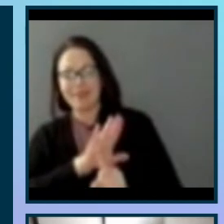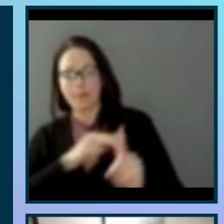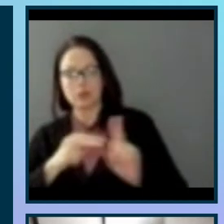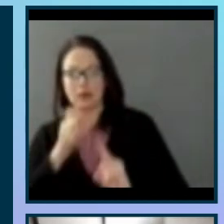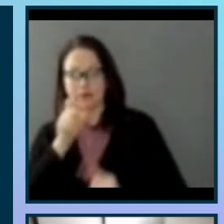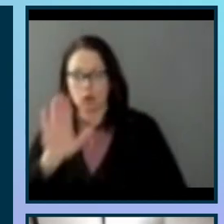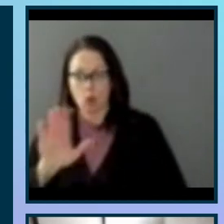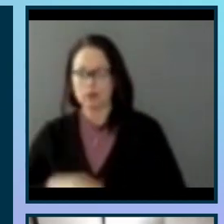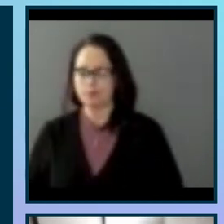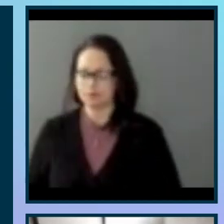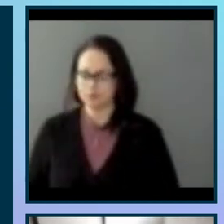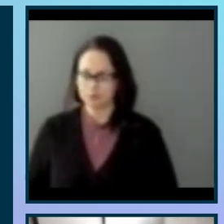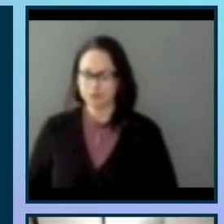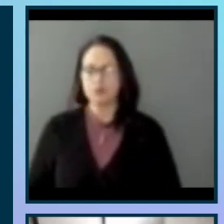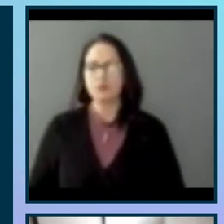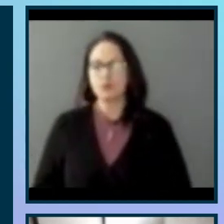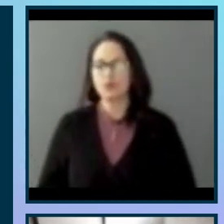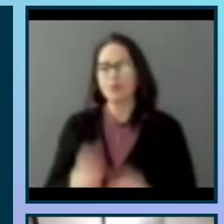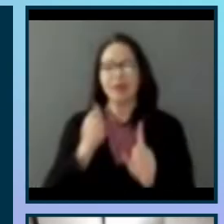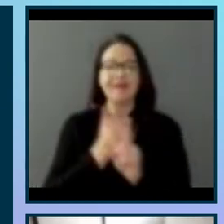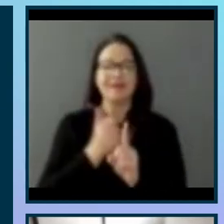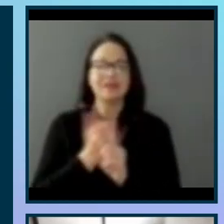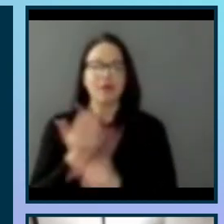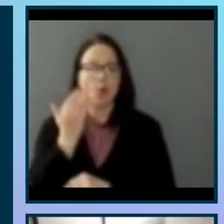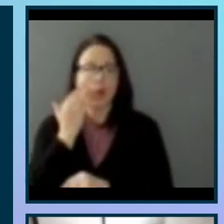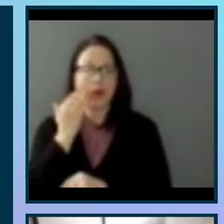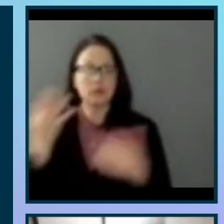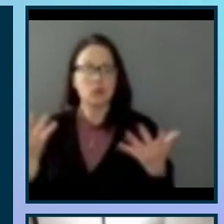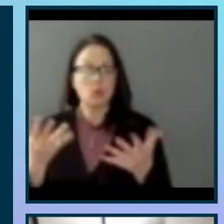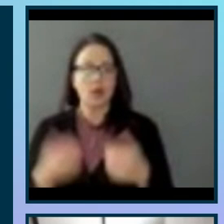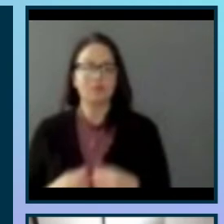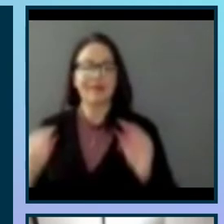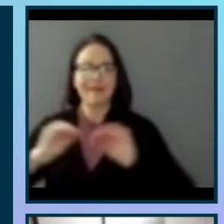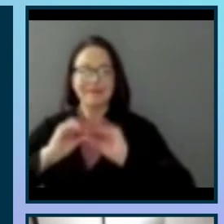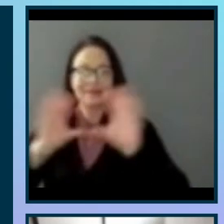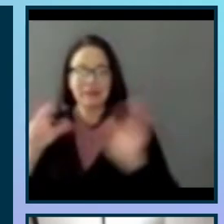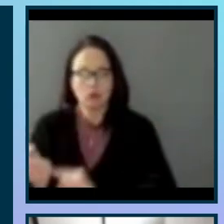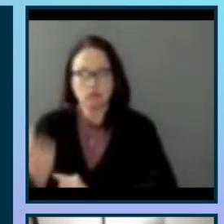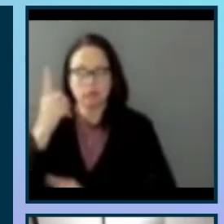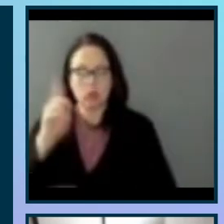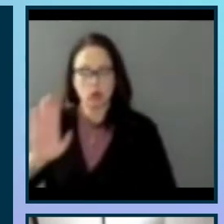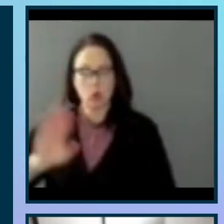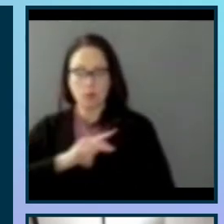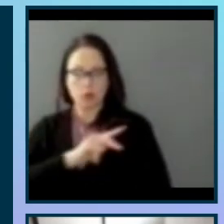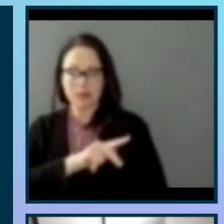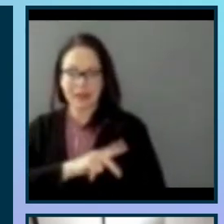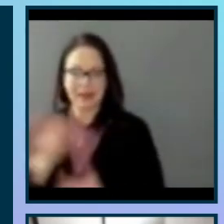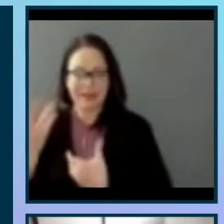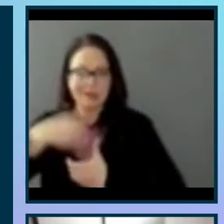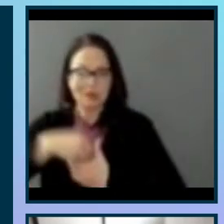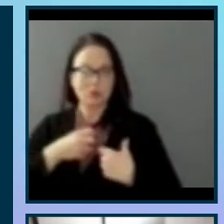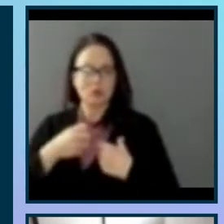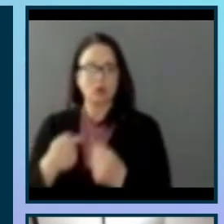Self-awareness. So this is huge. Self-awareness is having a clear perception of your personality, including strengths,